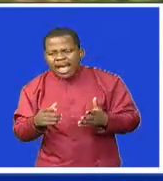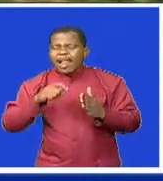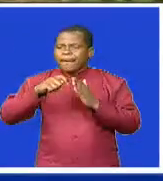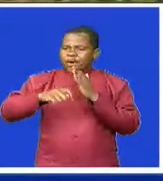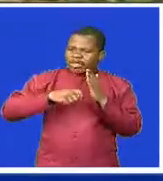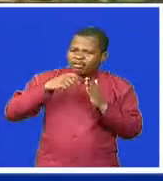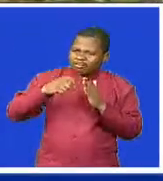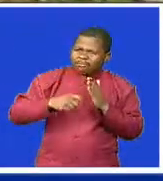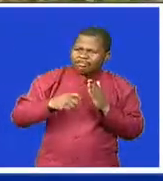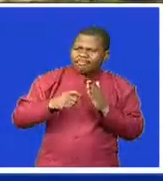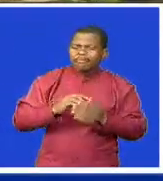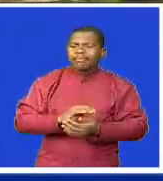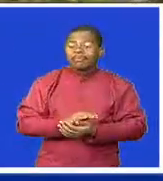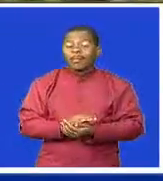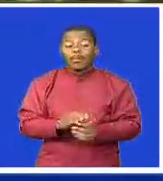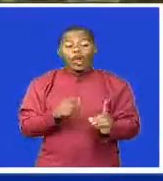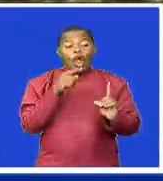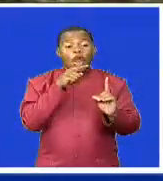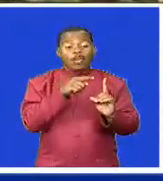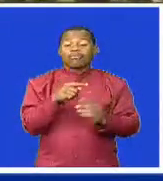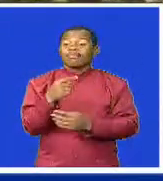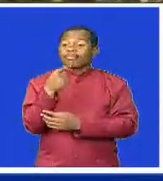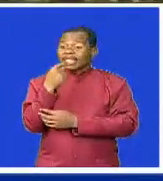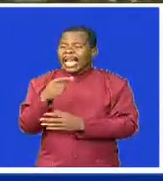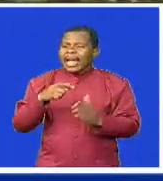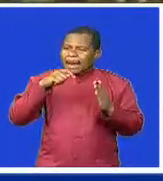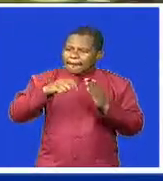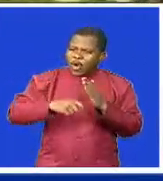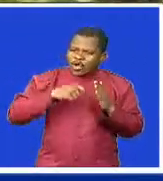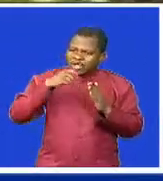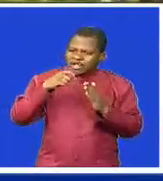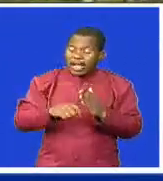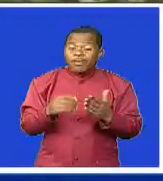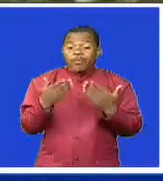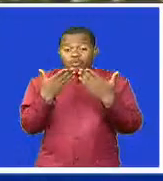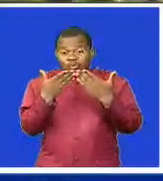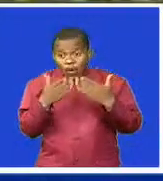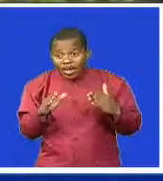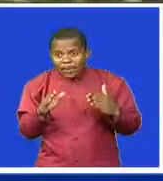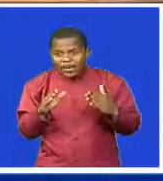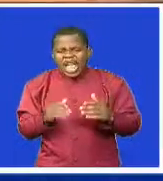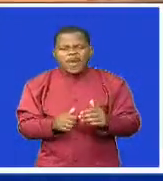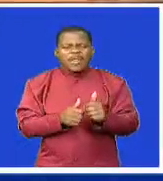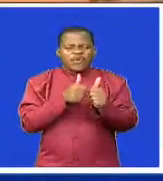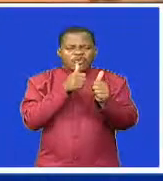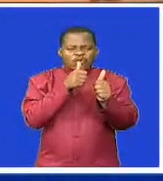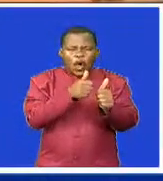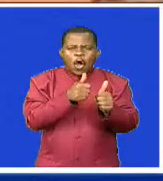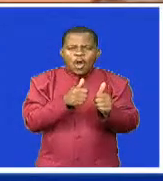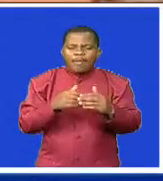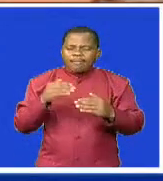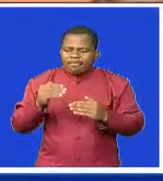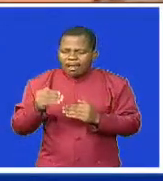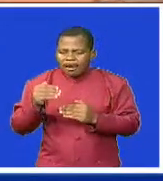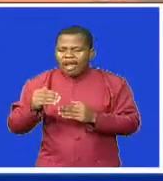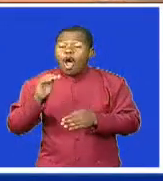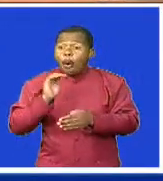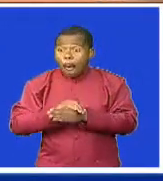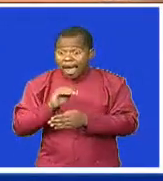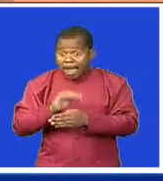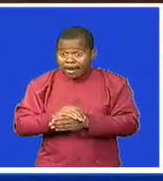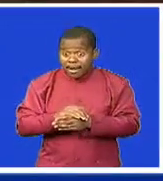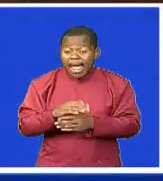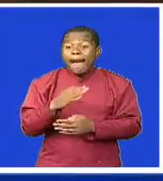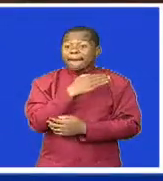He says, He this project that they are launching, they will make follow-ups to ensure its sustainability. The Minister of Agriculture, Chablan